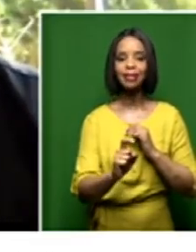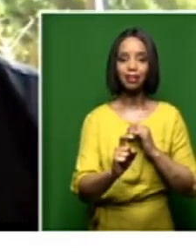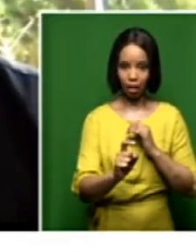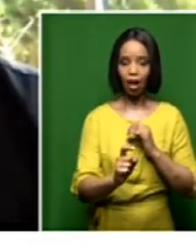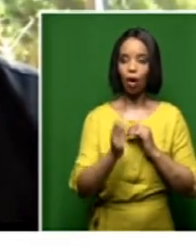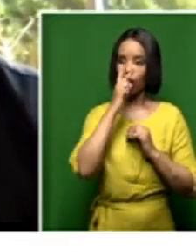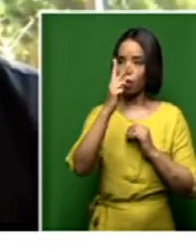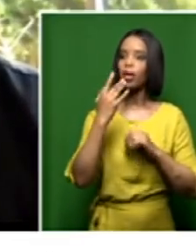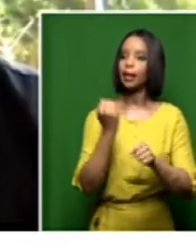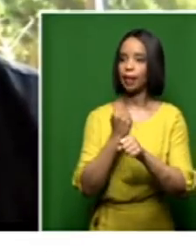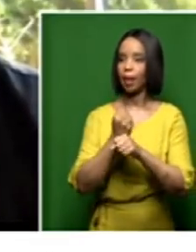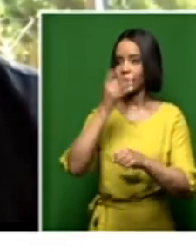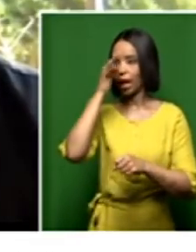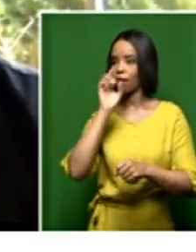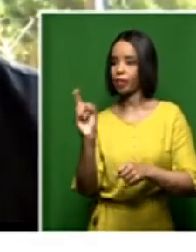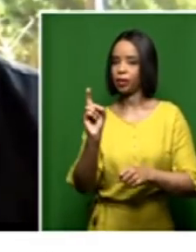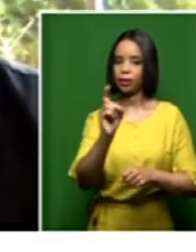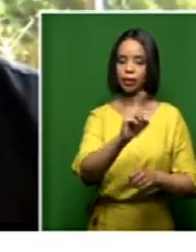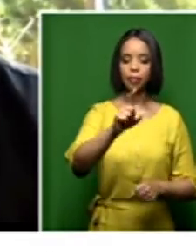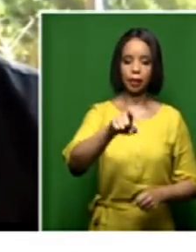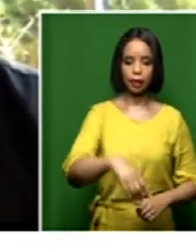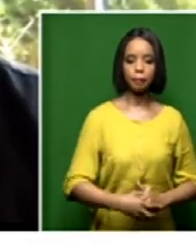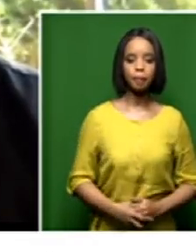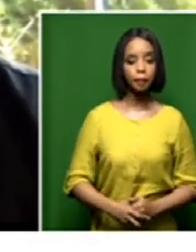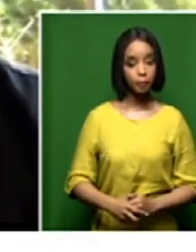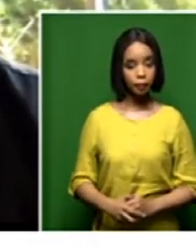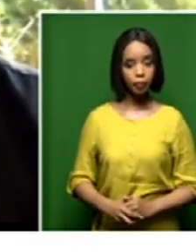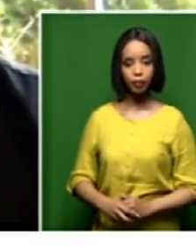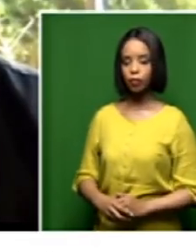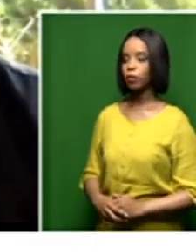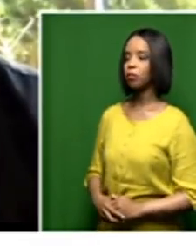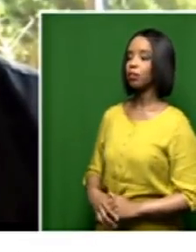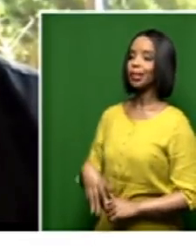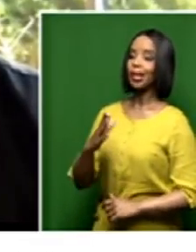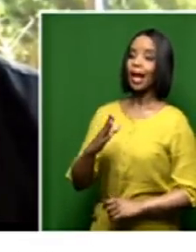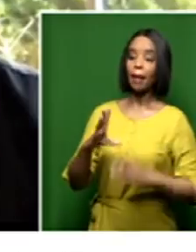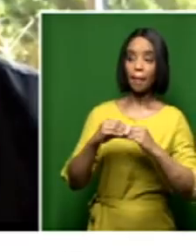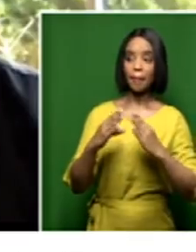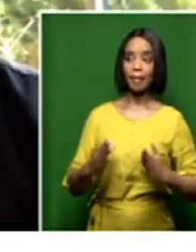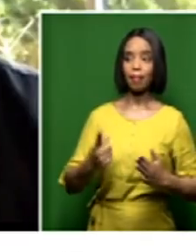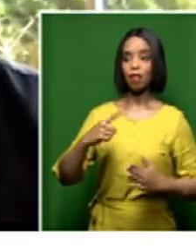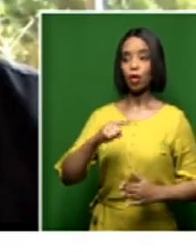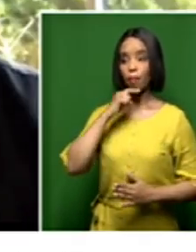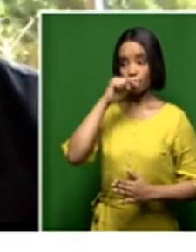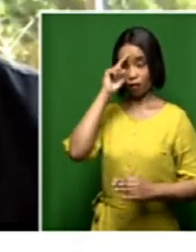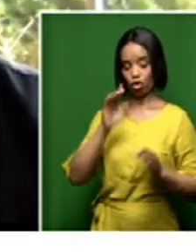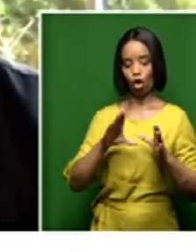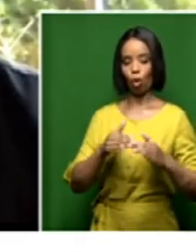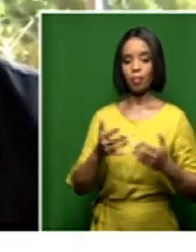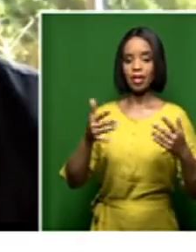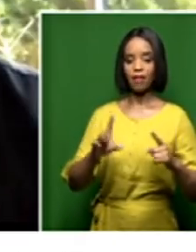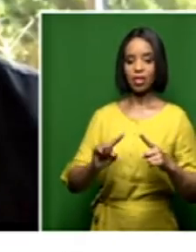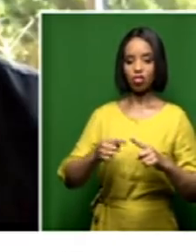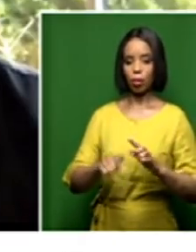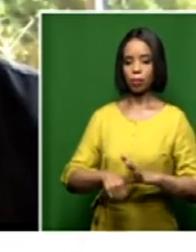the TRC cases and members of the committee brought up an important point that in the same vein that